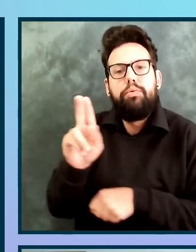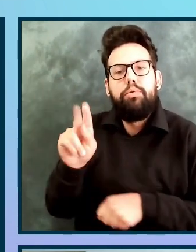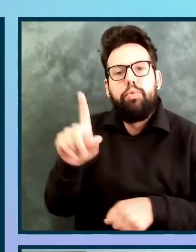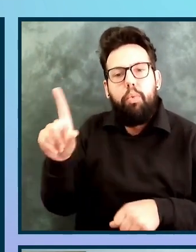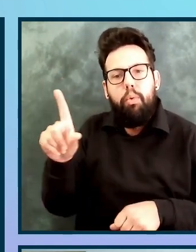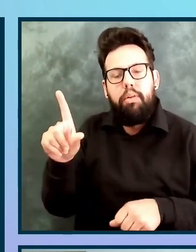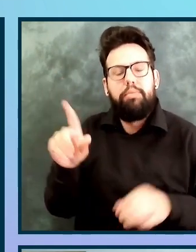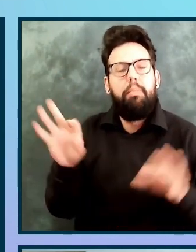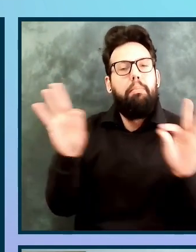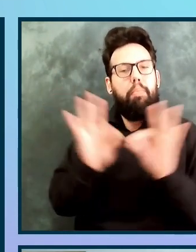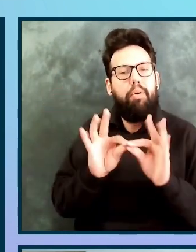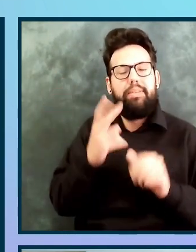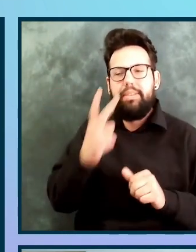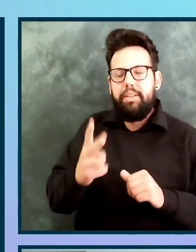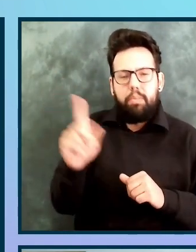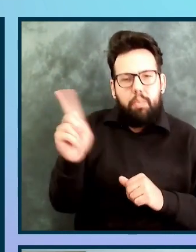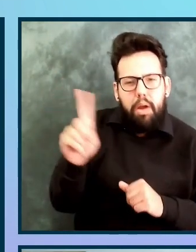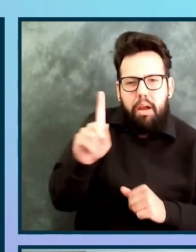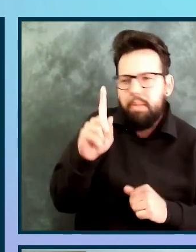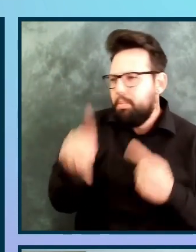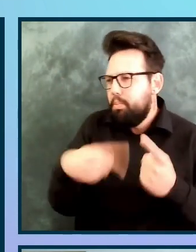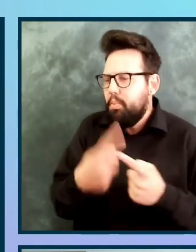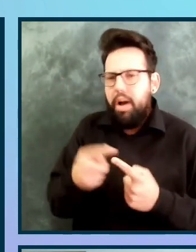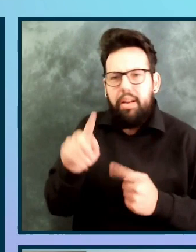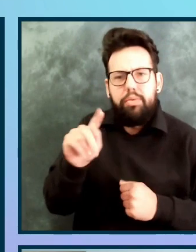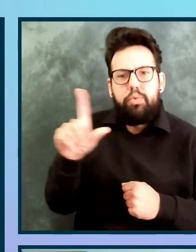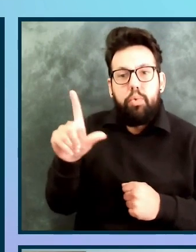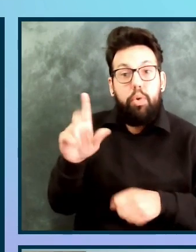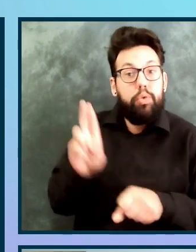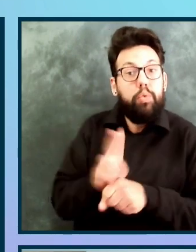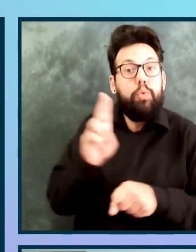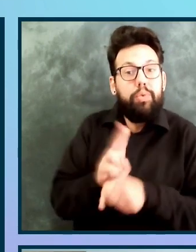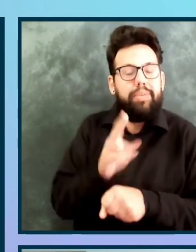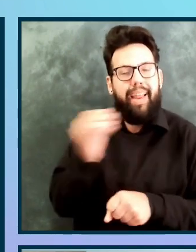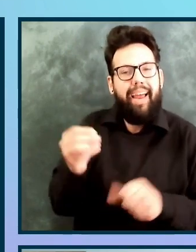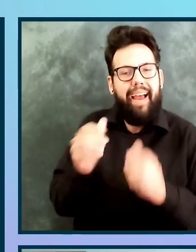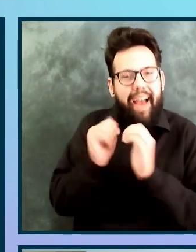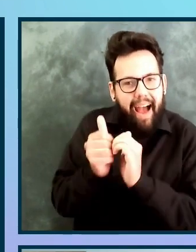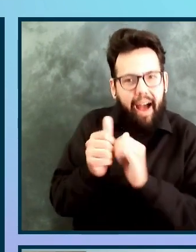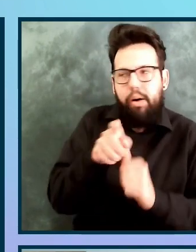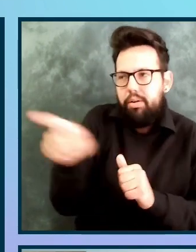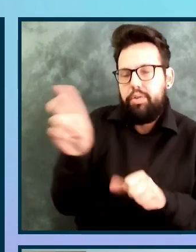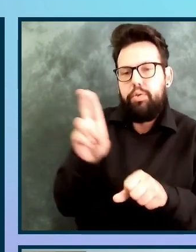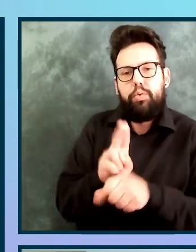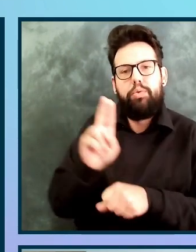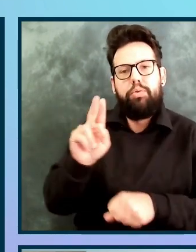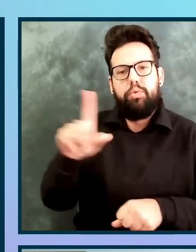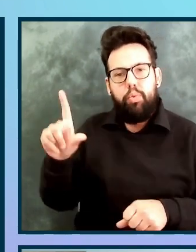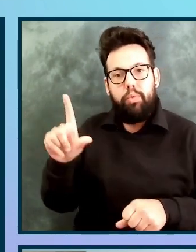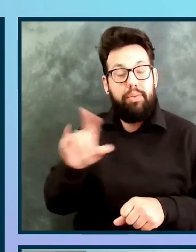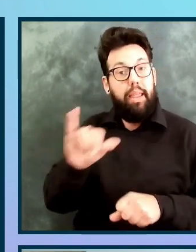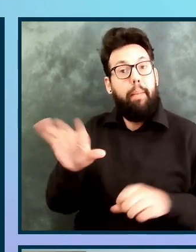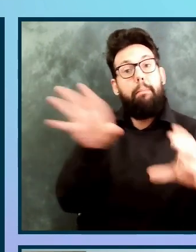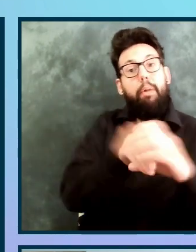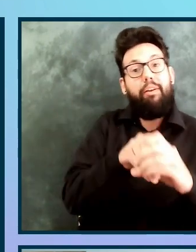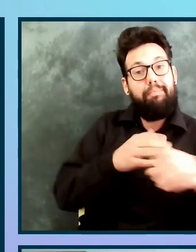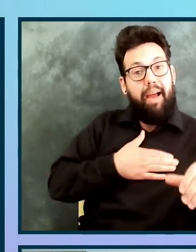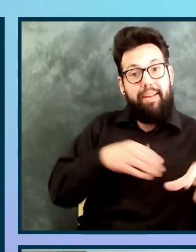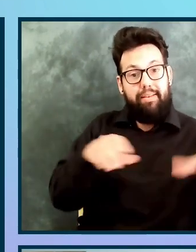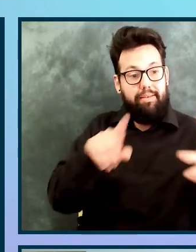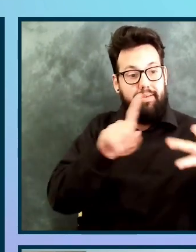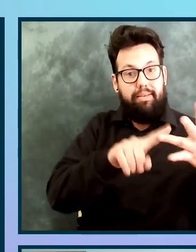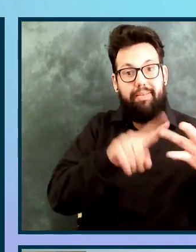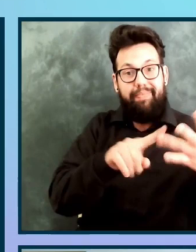how the tool is being used. And I can make it part of my act to talk about is there things I should do differently